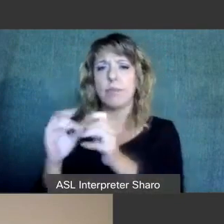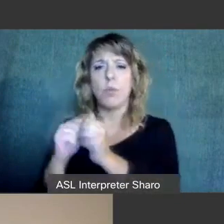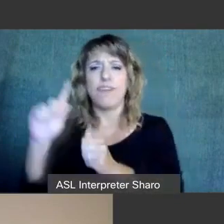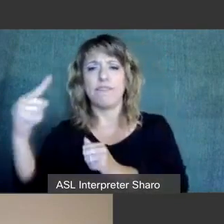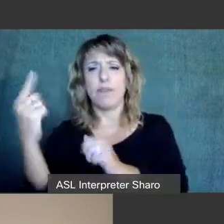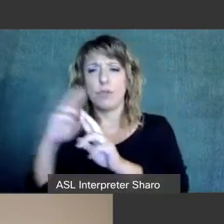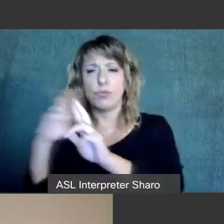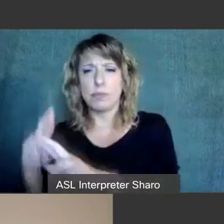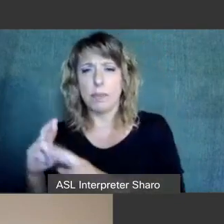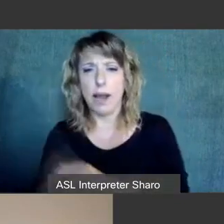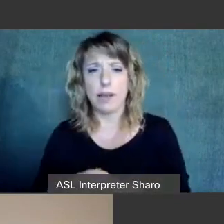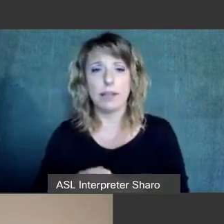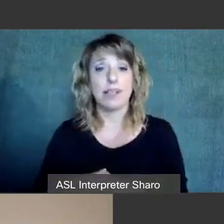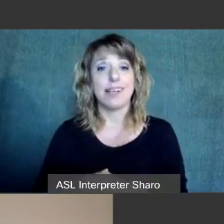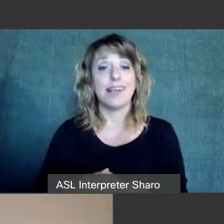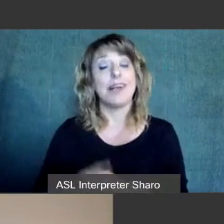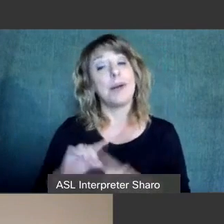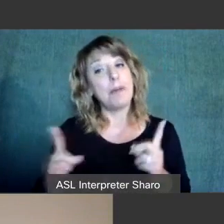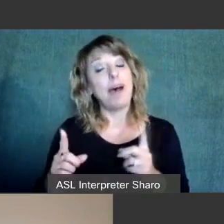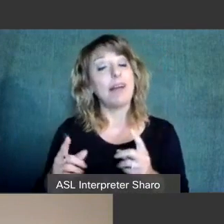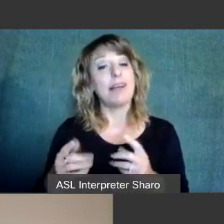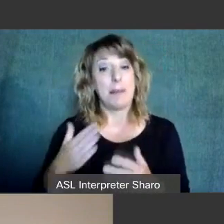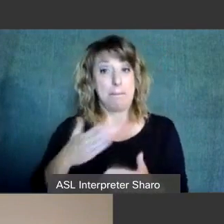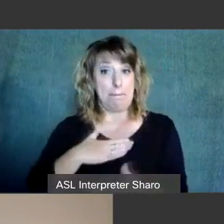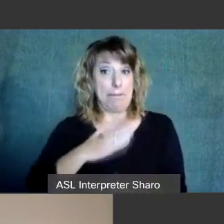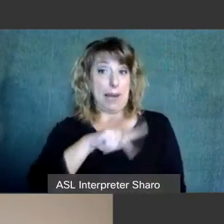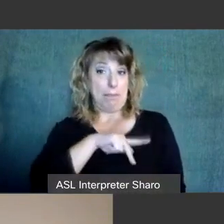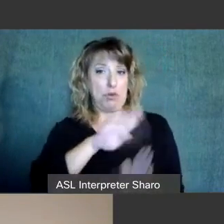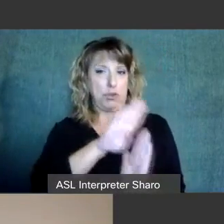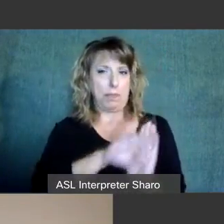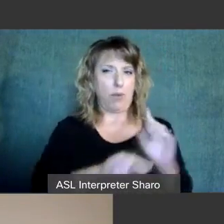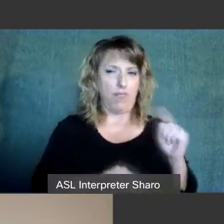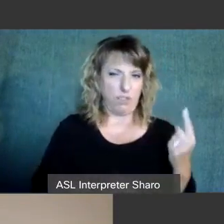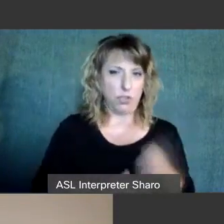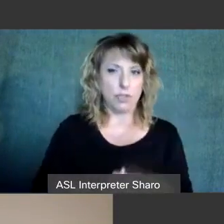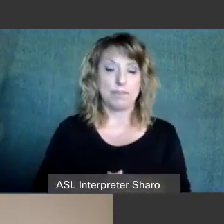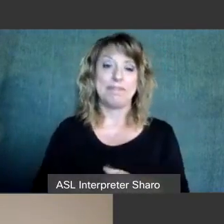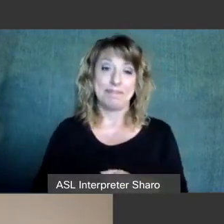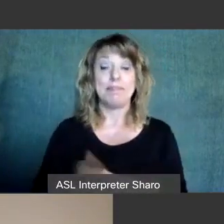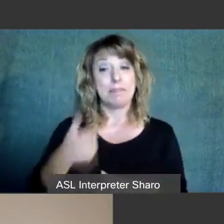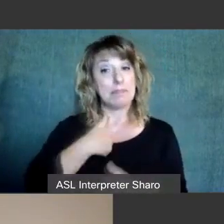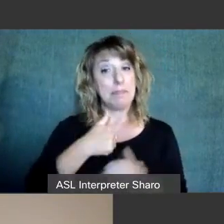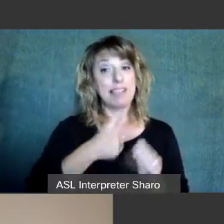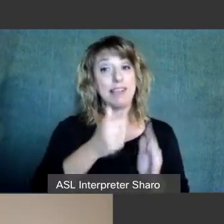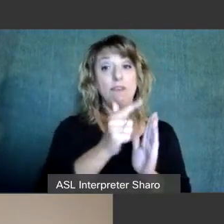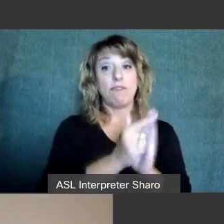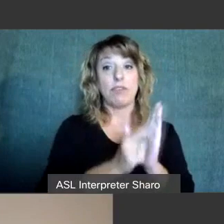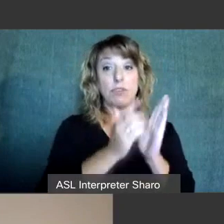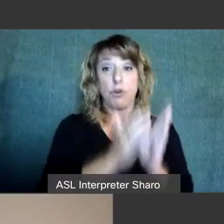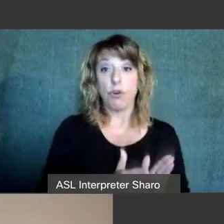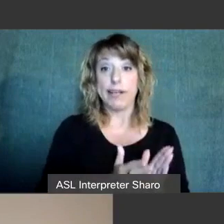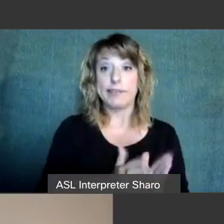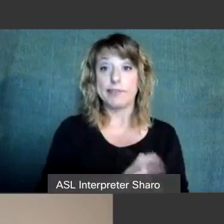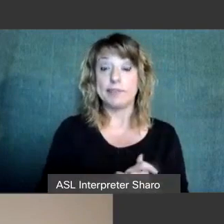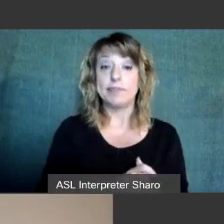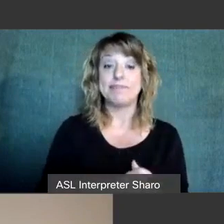Before I do that, however, I want to give you some of my own personal background. I am an attorney by trade and in